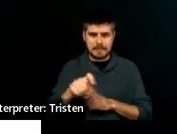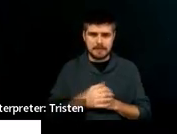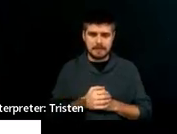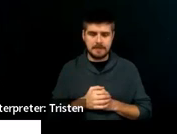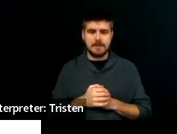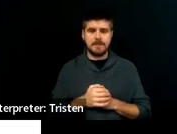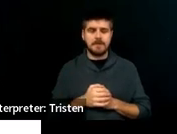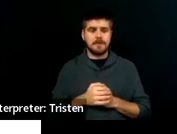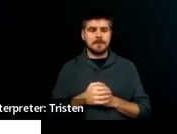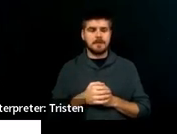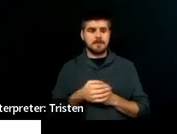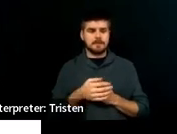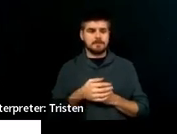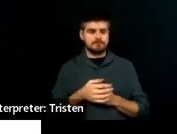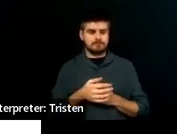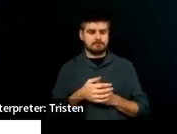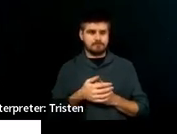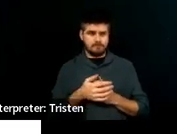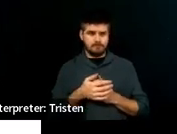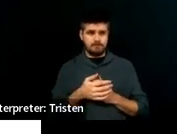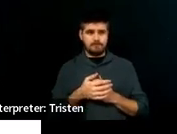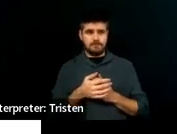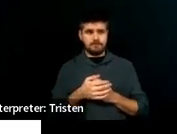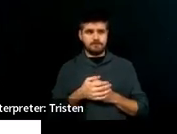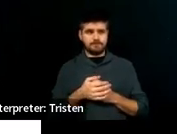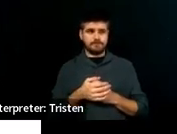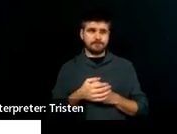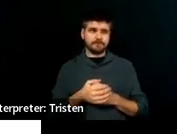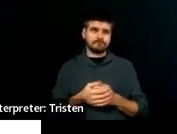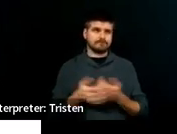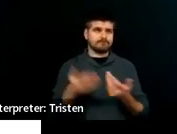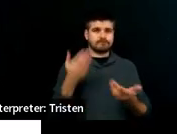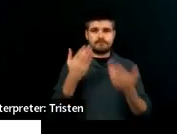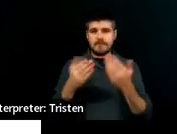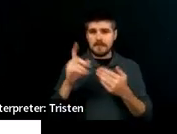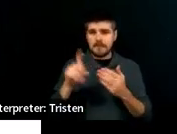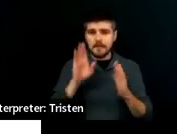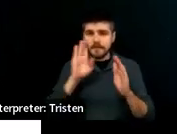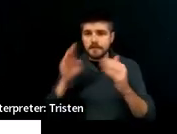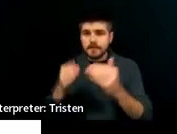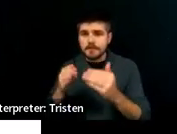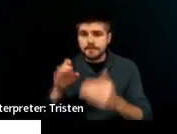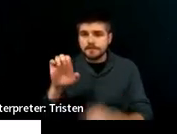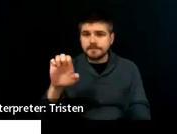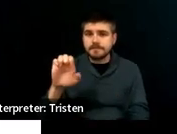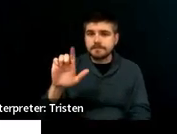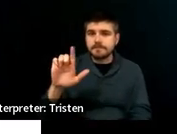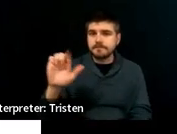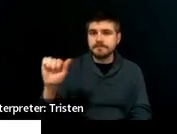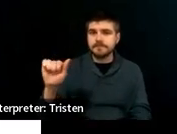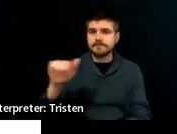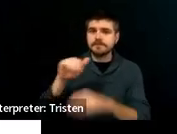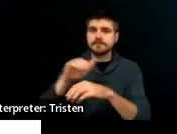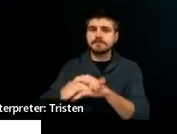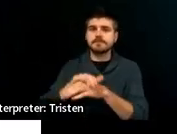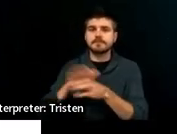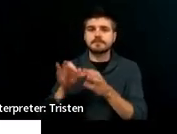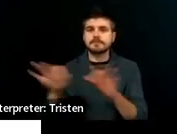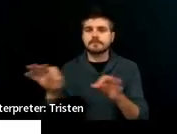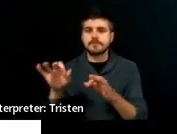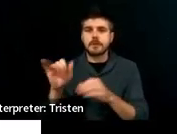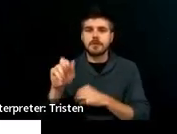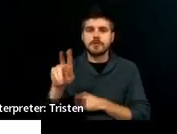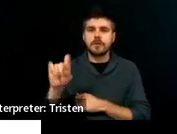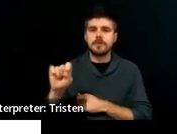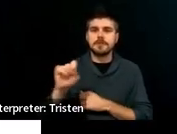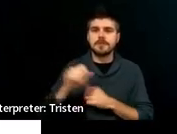focus on ELA English and history one semester